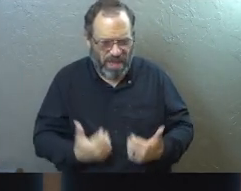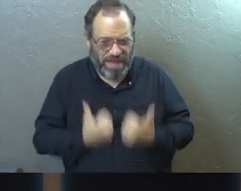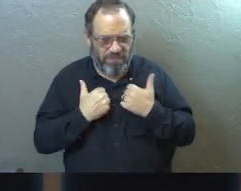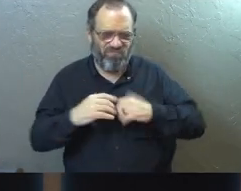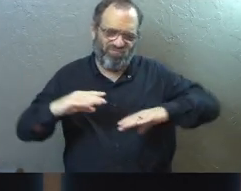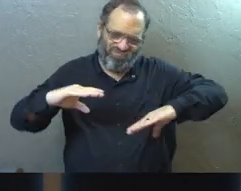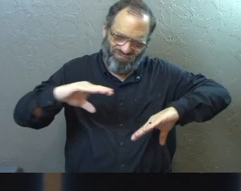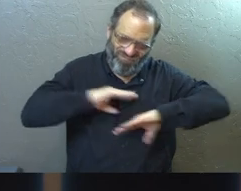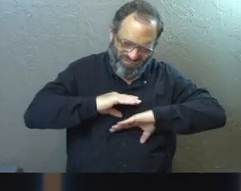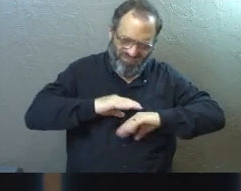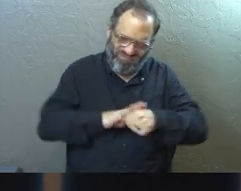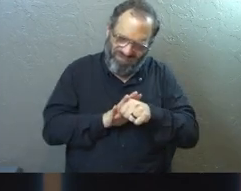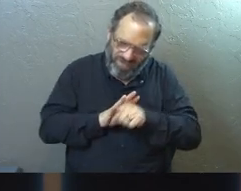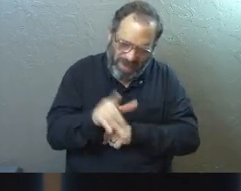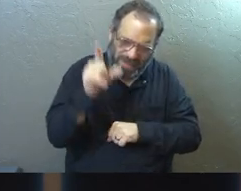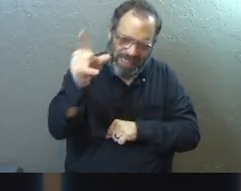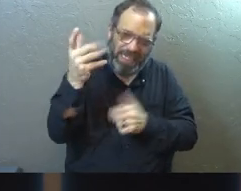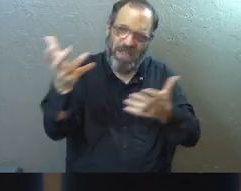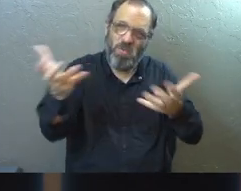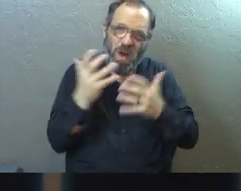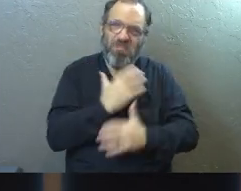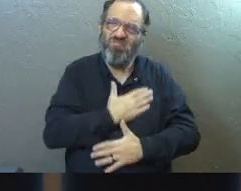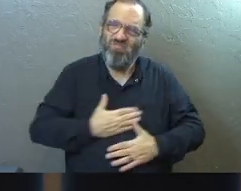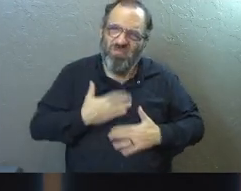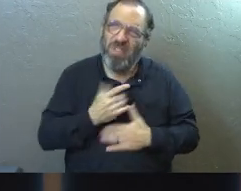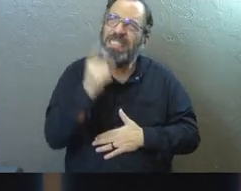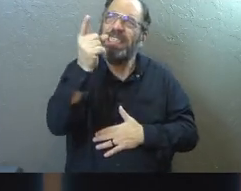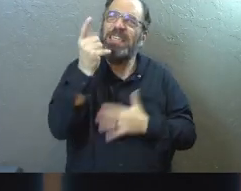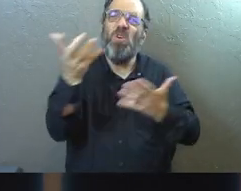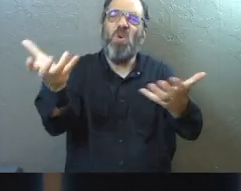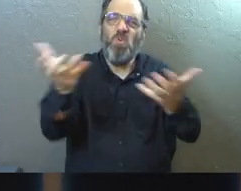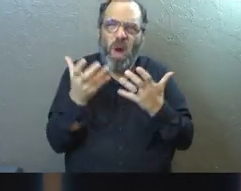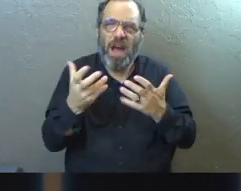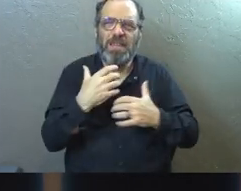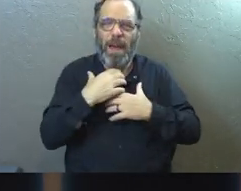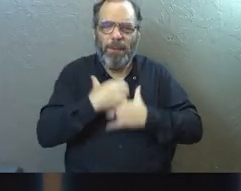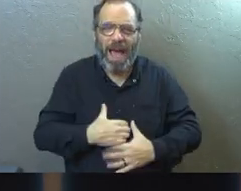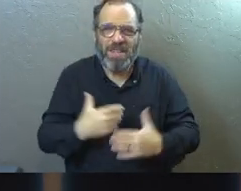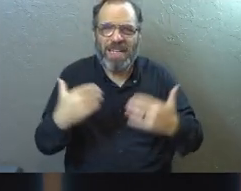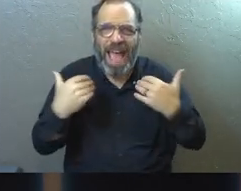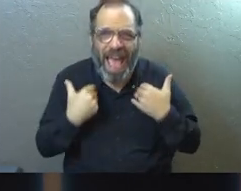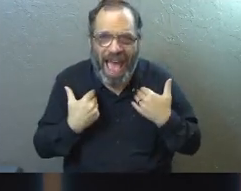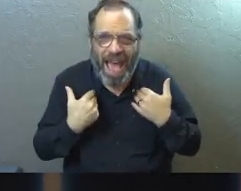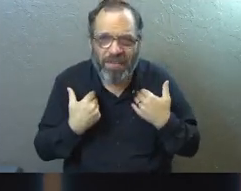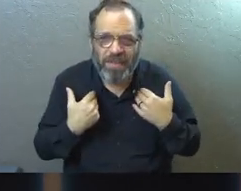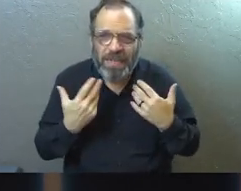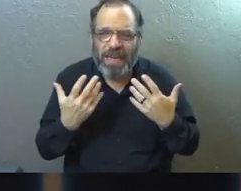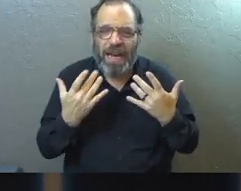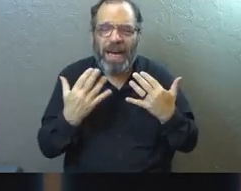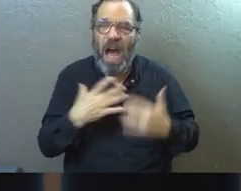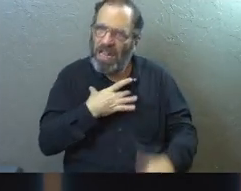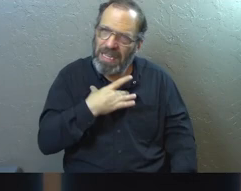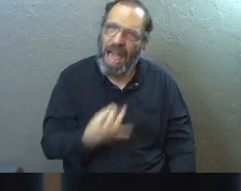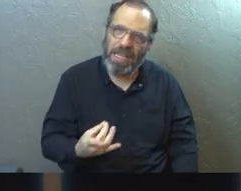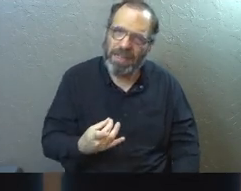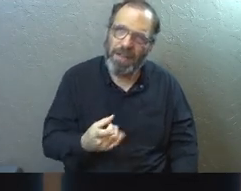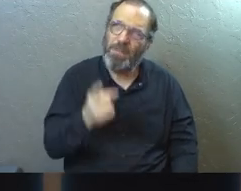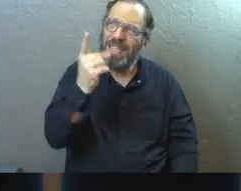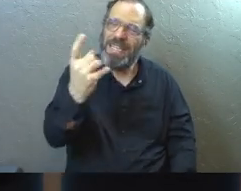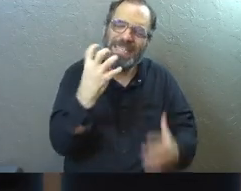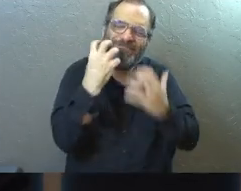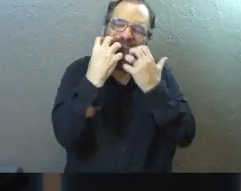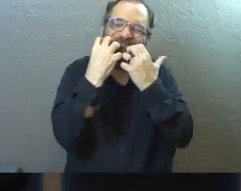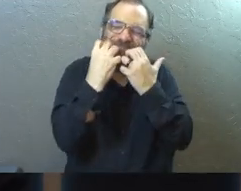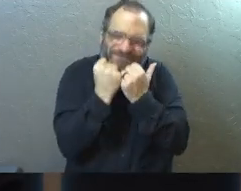abundance. God wants us to enjoy. God wants us to have passion. God wants us to have like. He